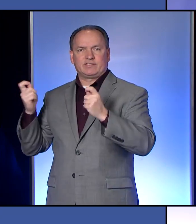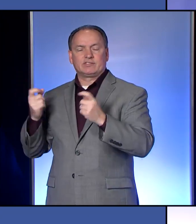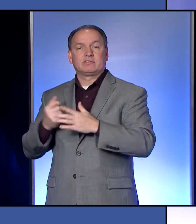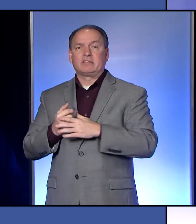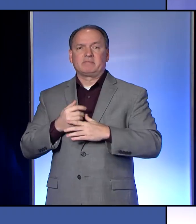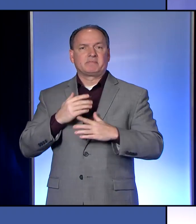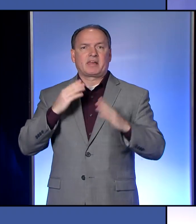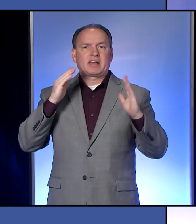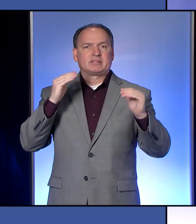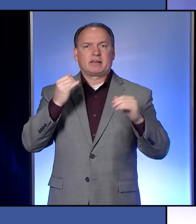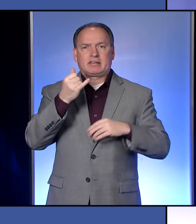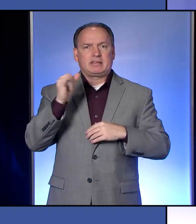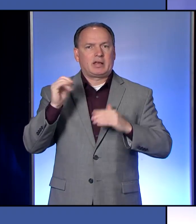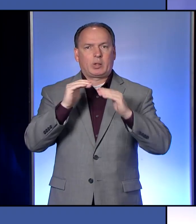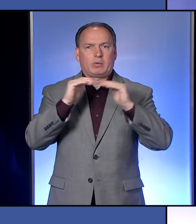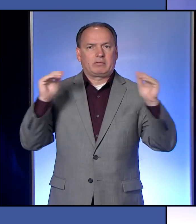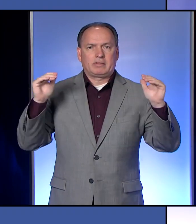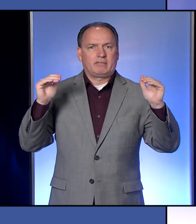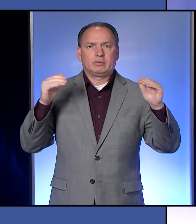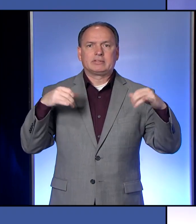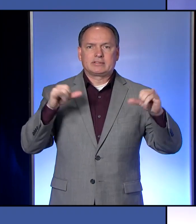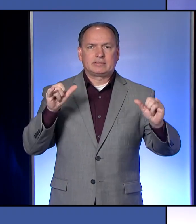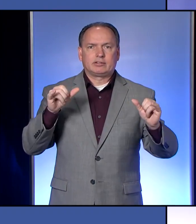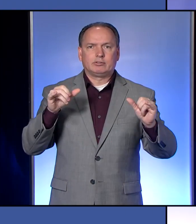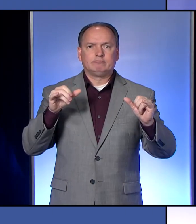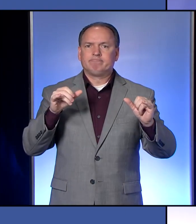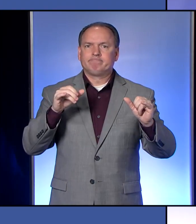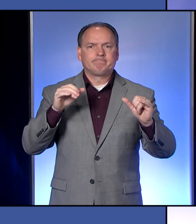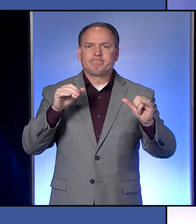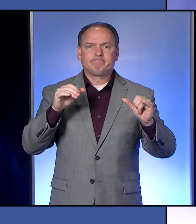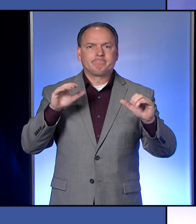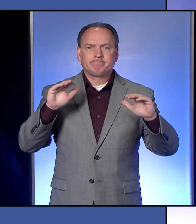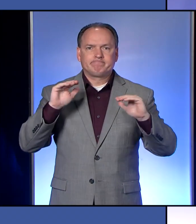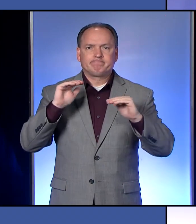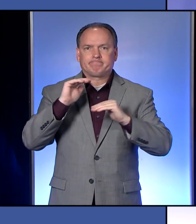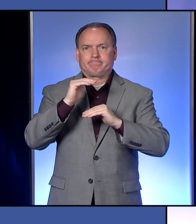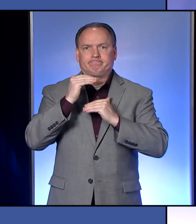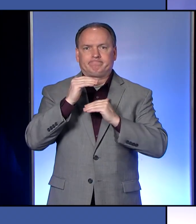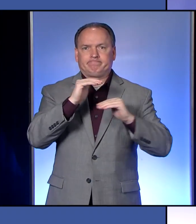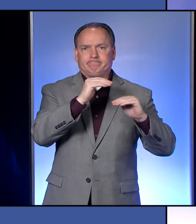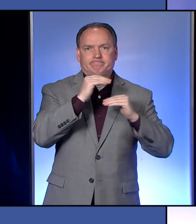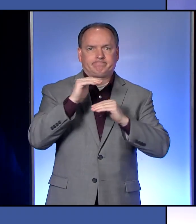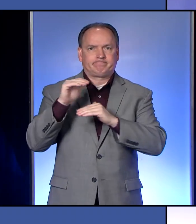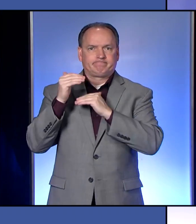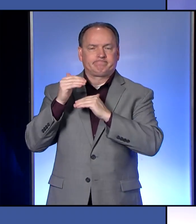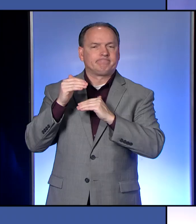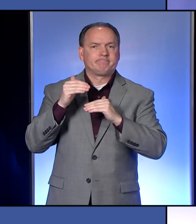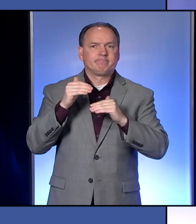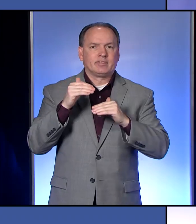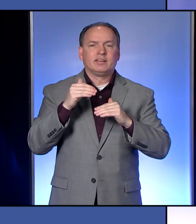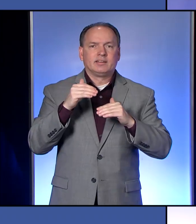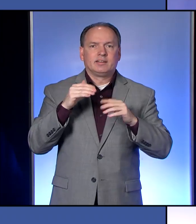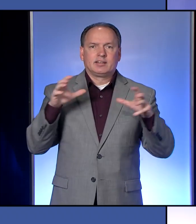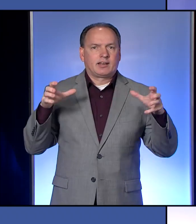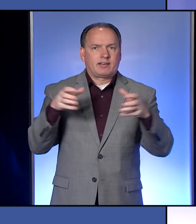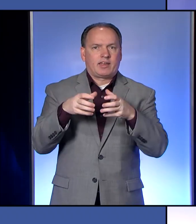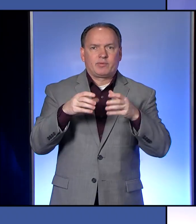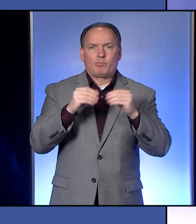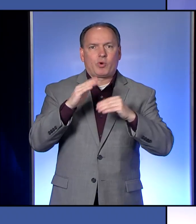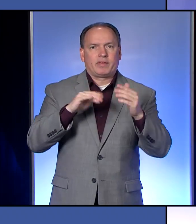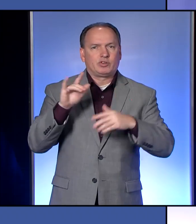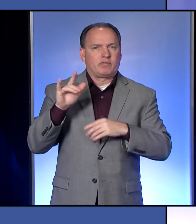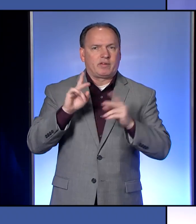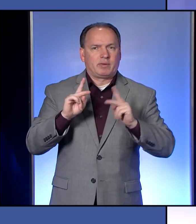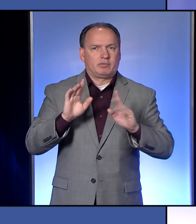long as we're in this yellow, uh, zone that we will be having, we will be allowing any gatherings of more than 25